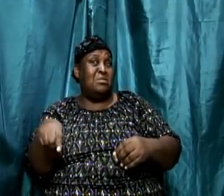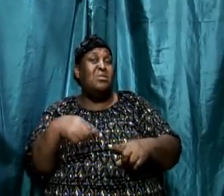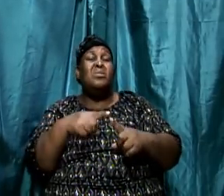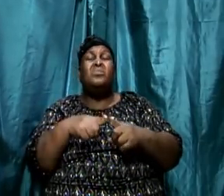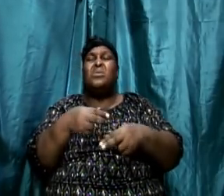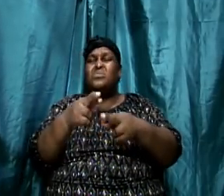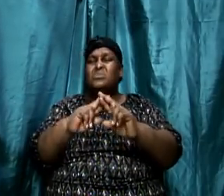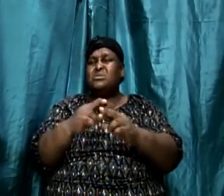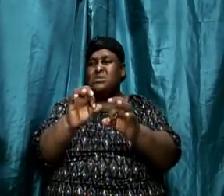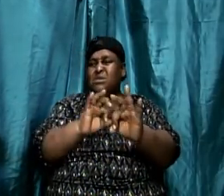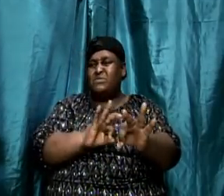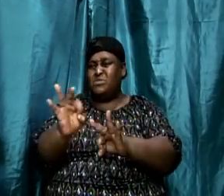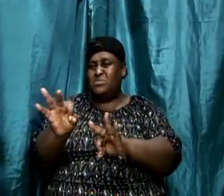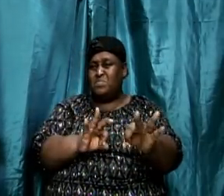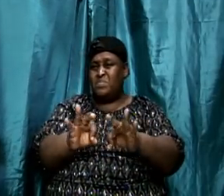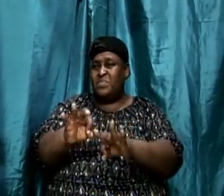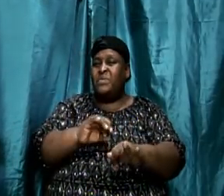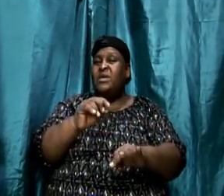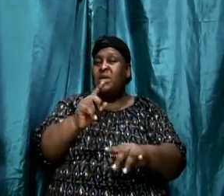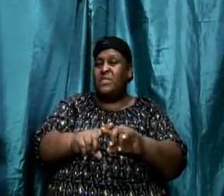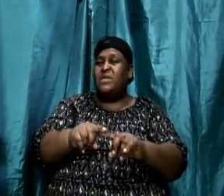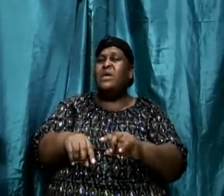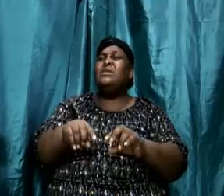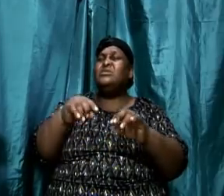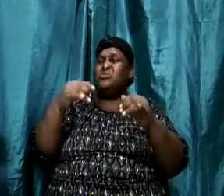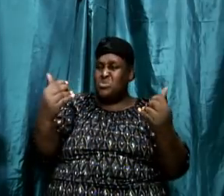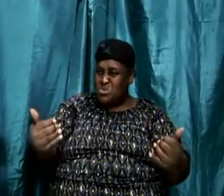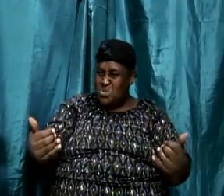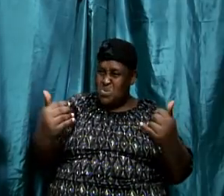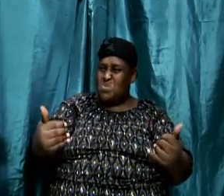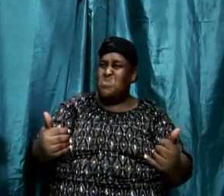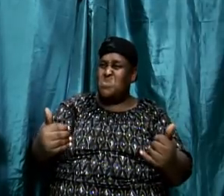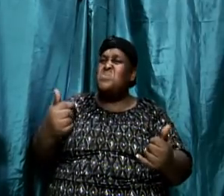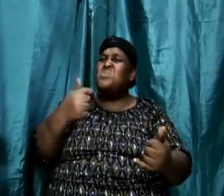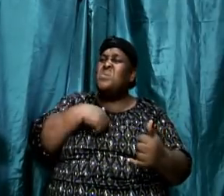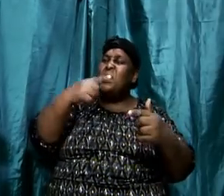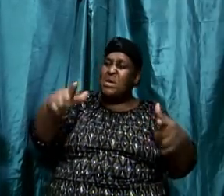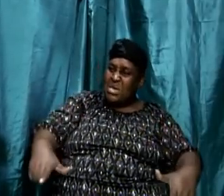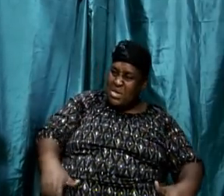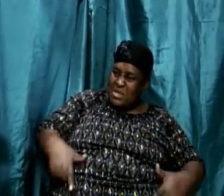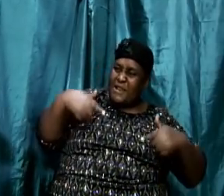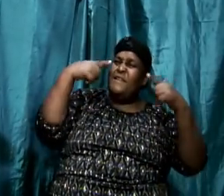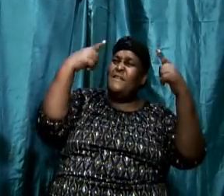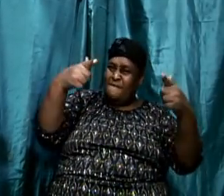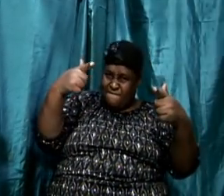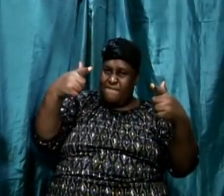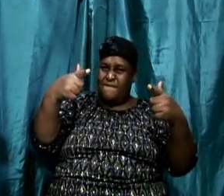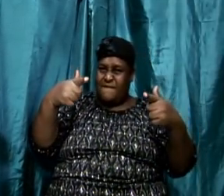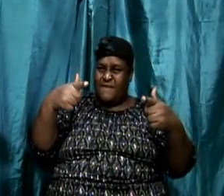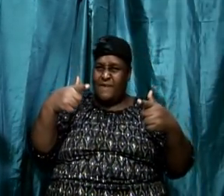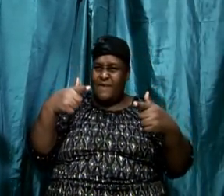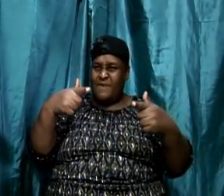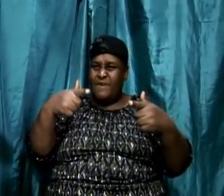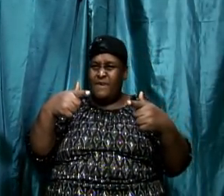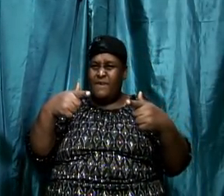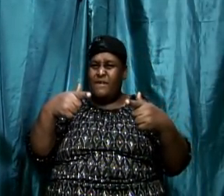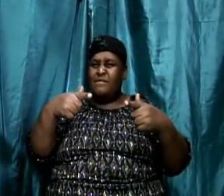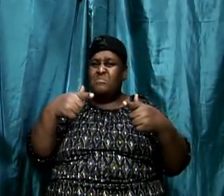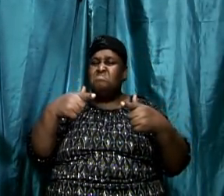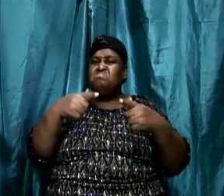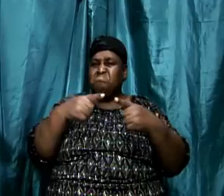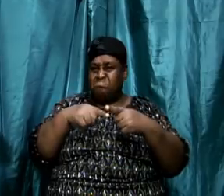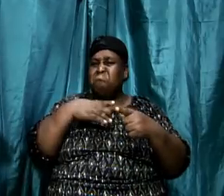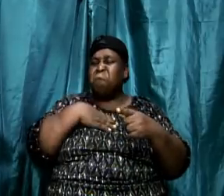interpretation, then we can actually say, oh, now I can apply this to my life. This is what I can now apply